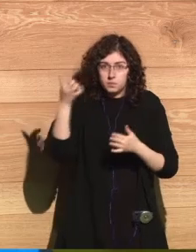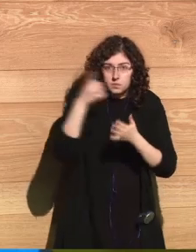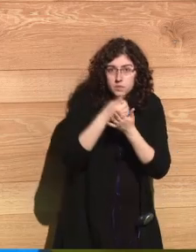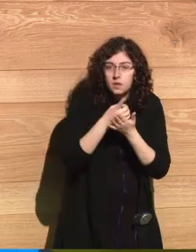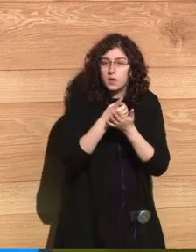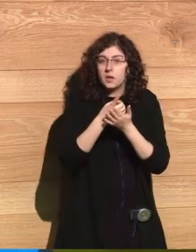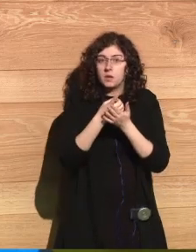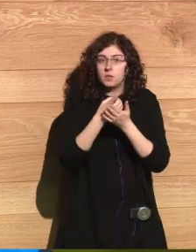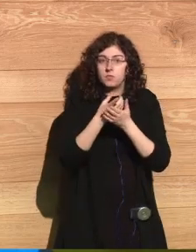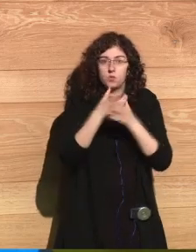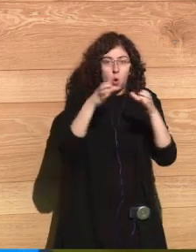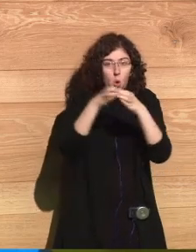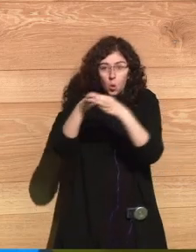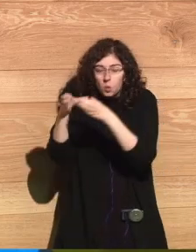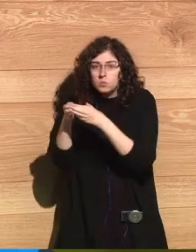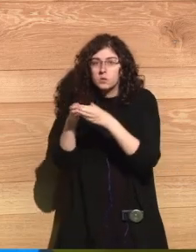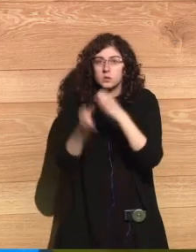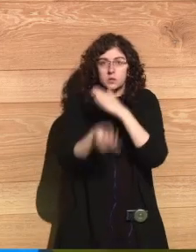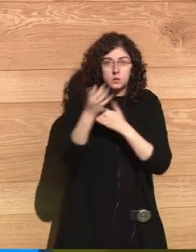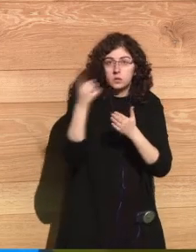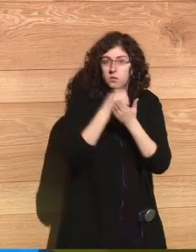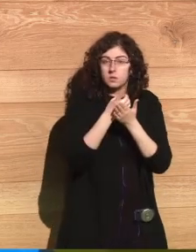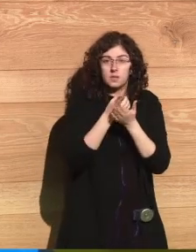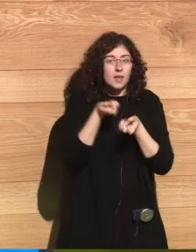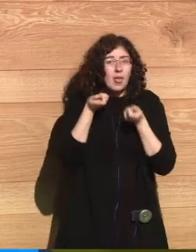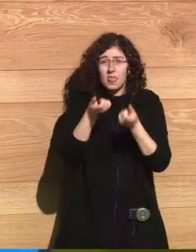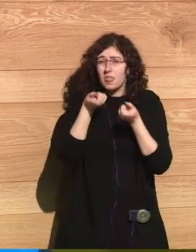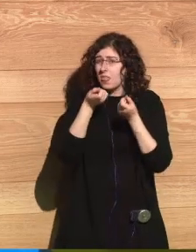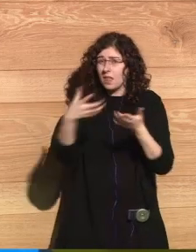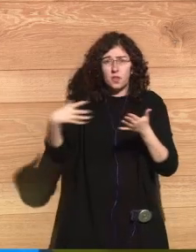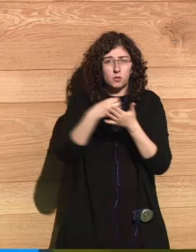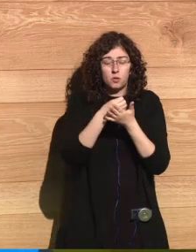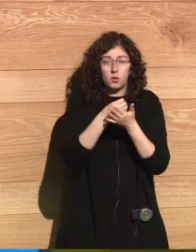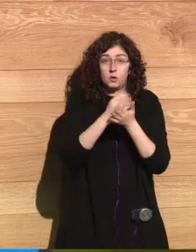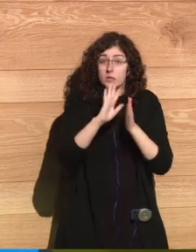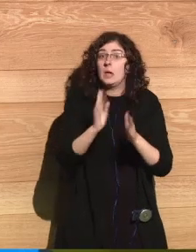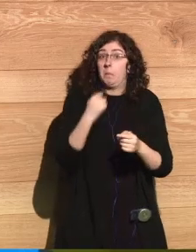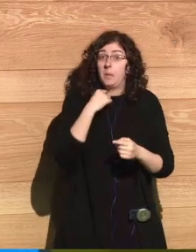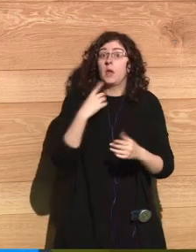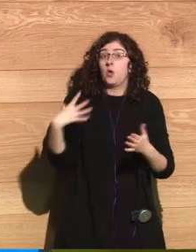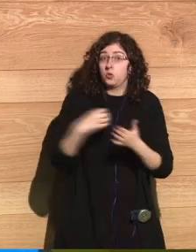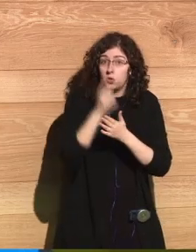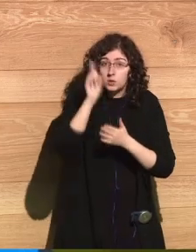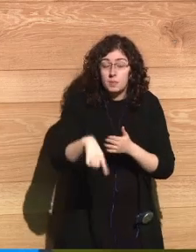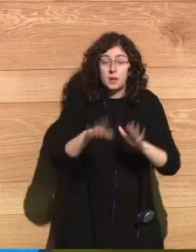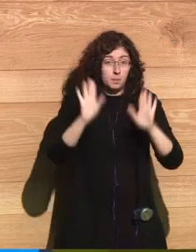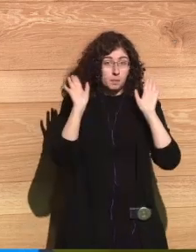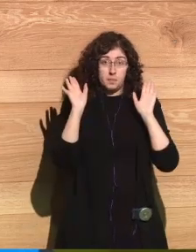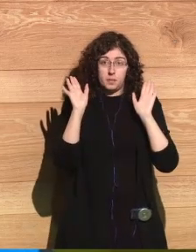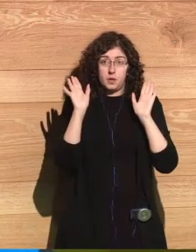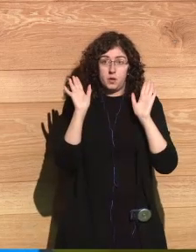had in spite of the fact they lost everything. But they were not broken. But were not beaten.